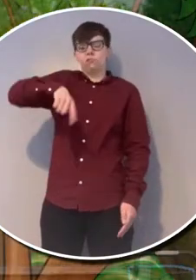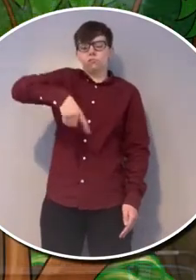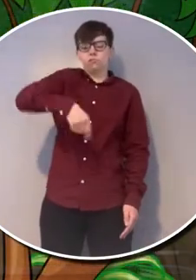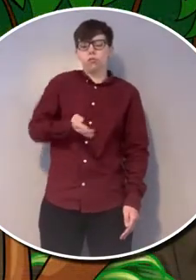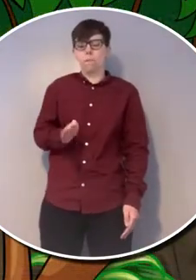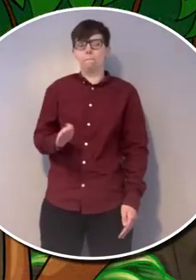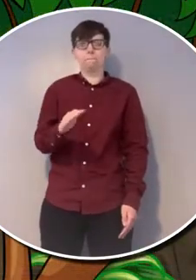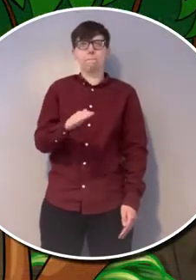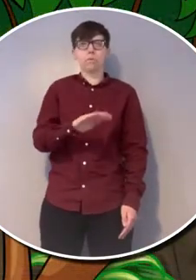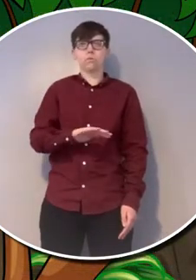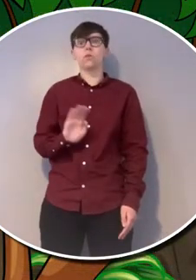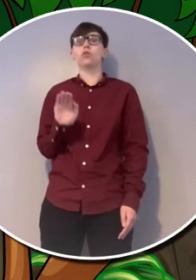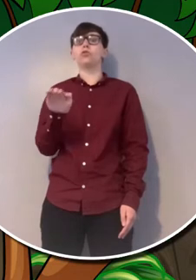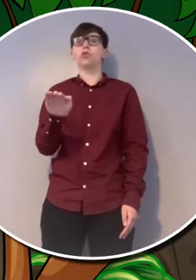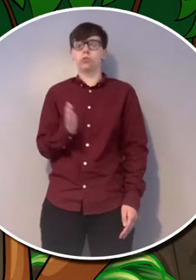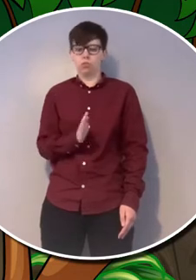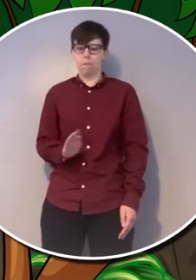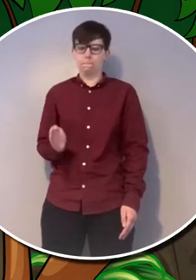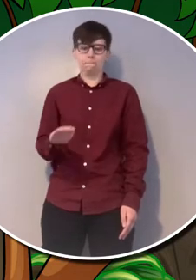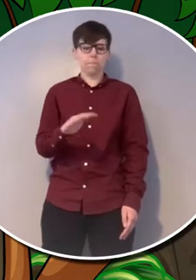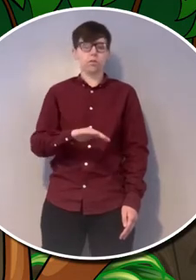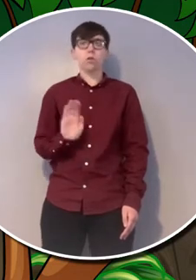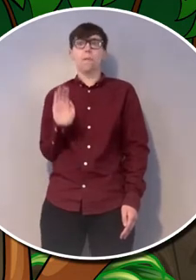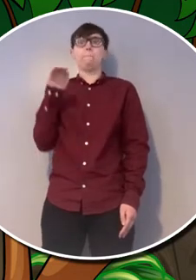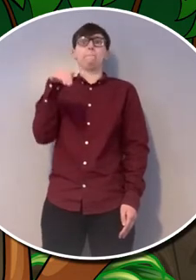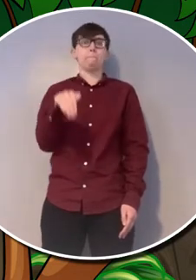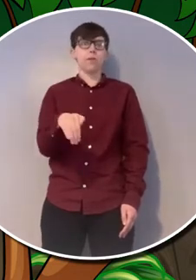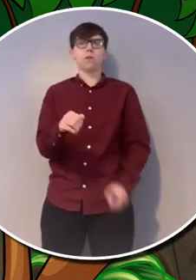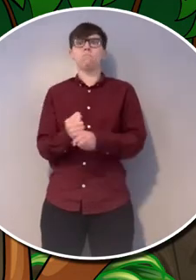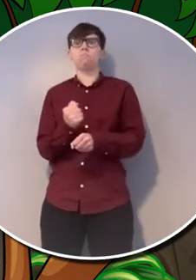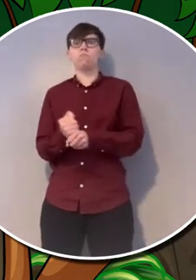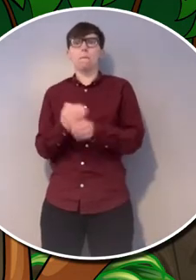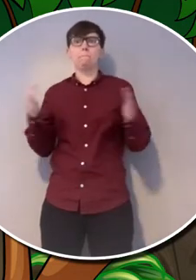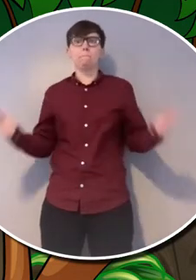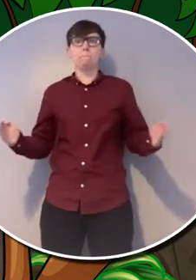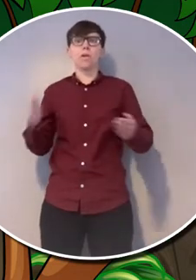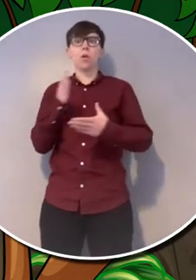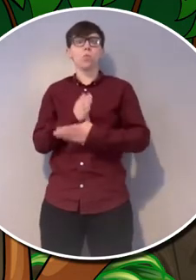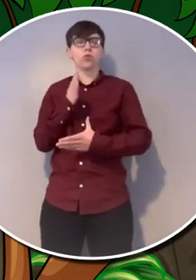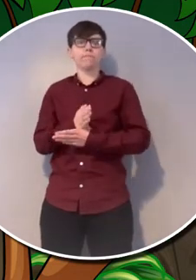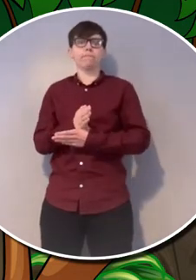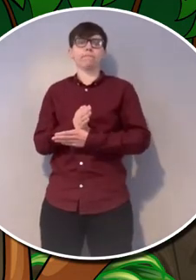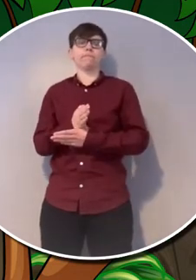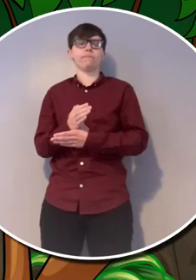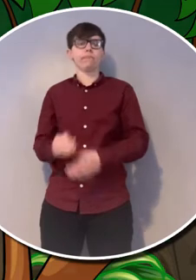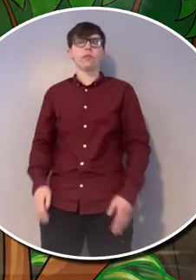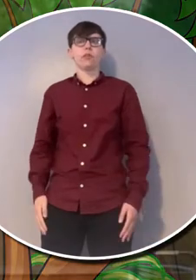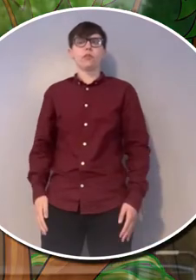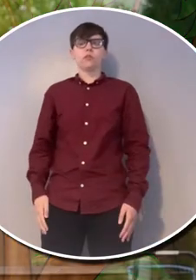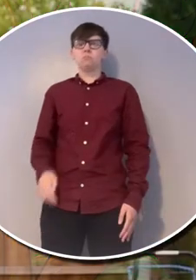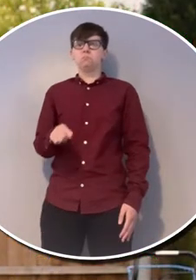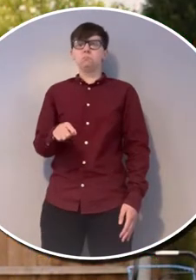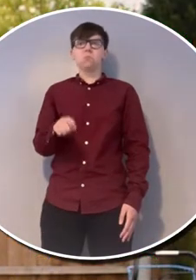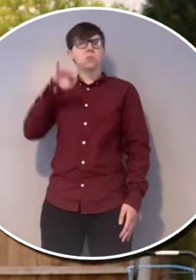where there used to be a deep pond. And across that pond, there used to be a bridge made out of a big plank of